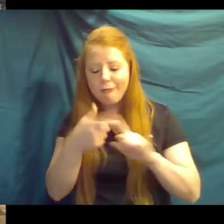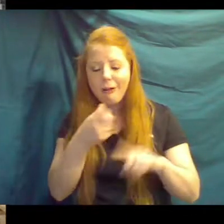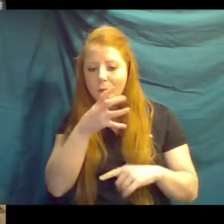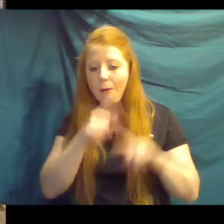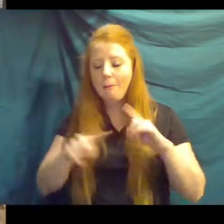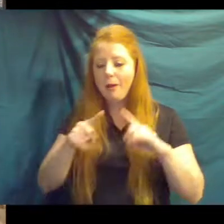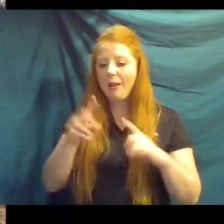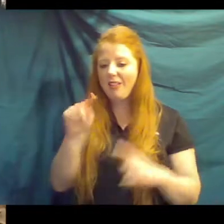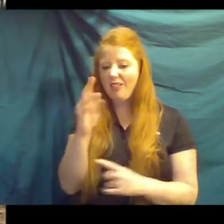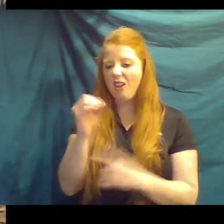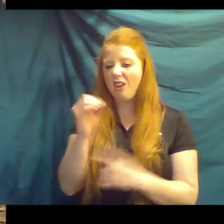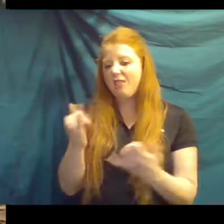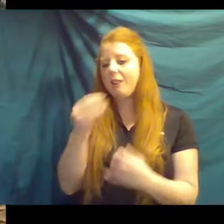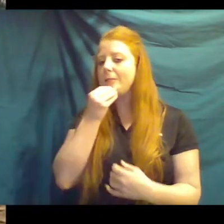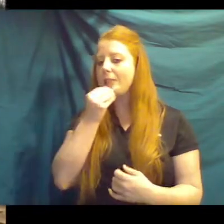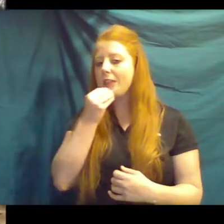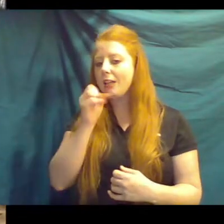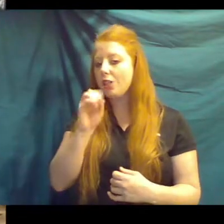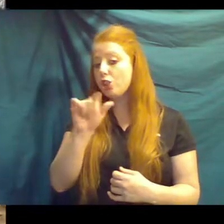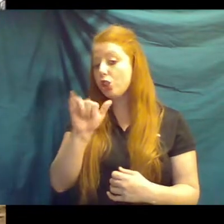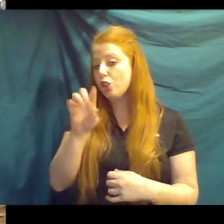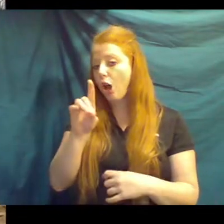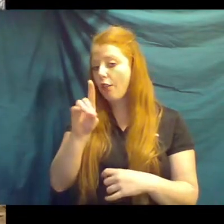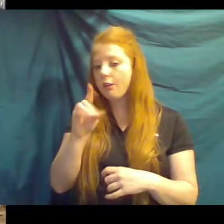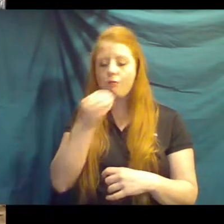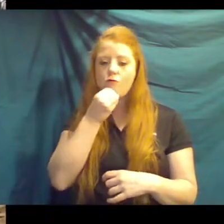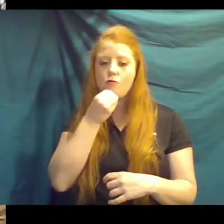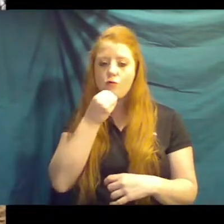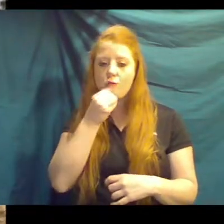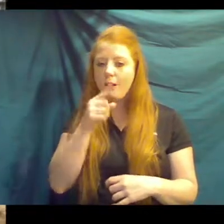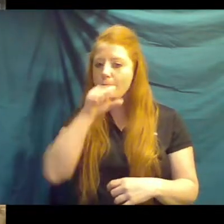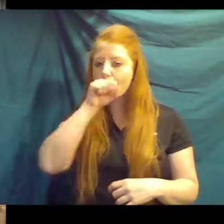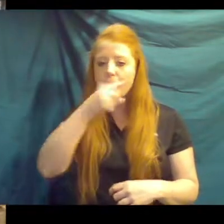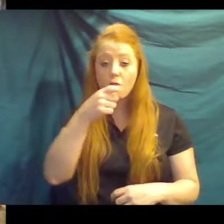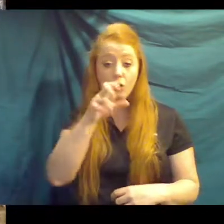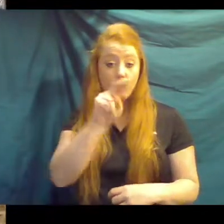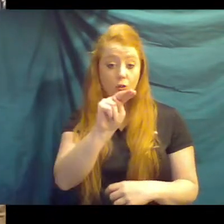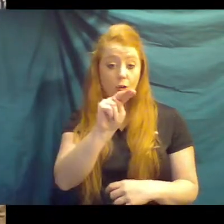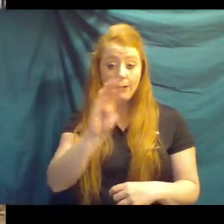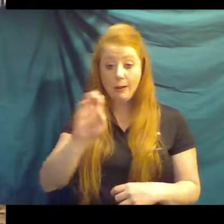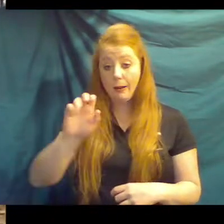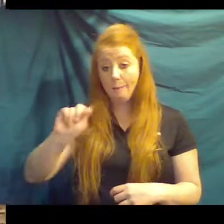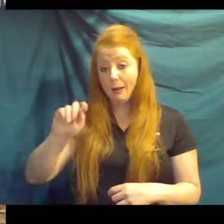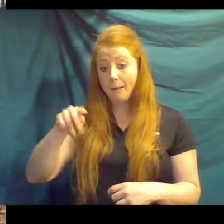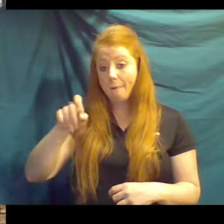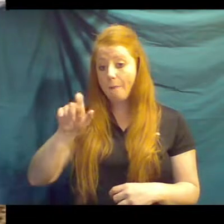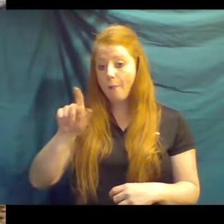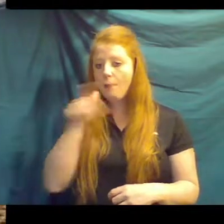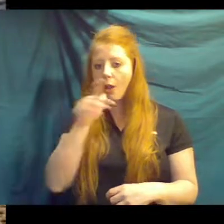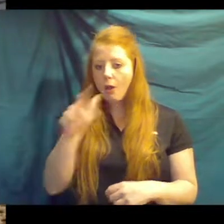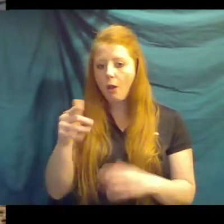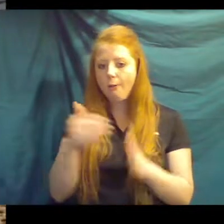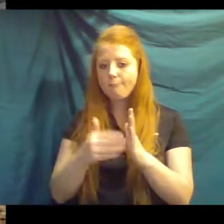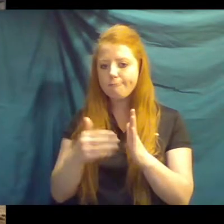solids. He actually really likes grain and beet pulp. And he woke him over and is getting braver and braver.